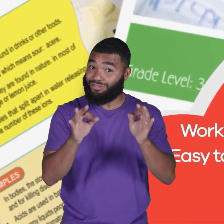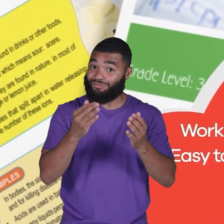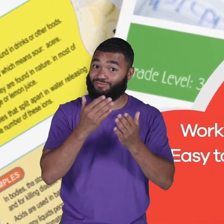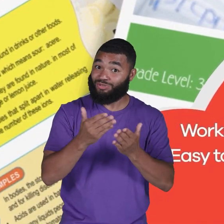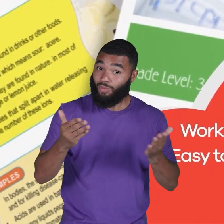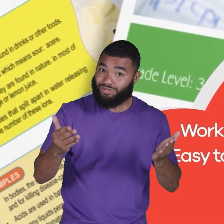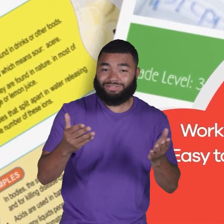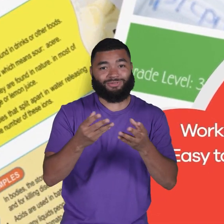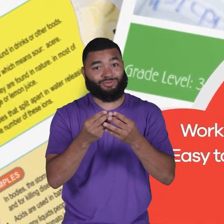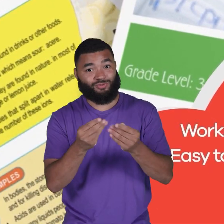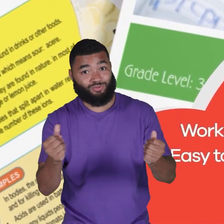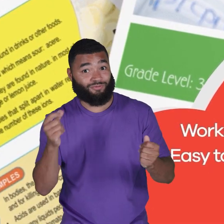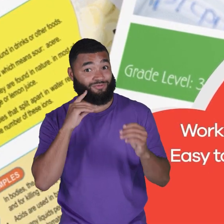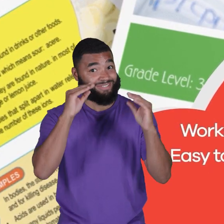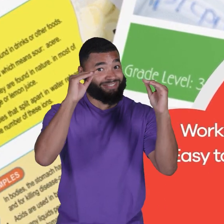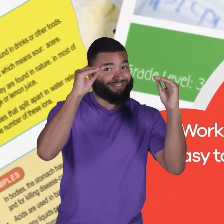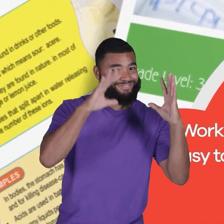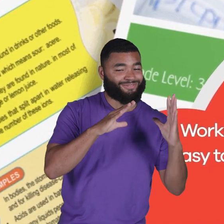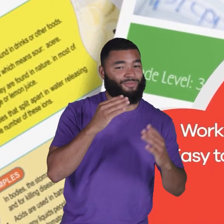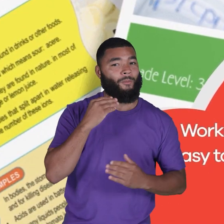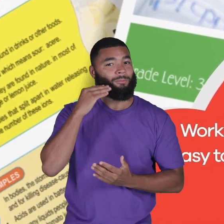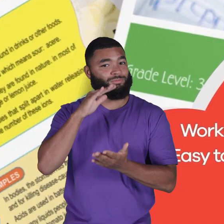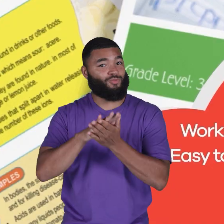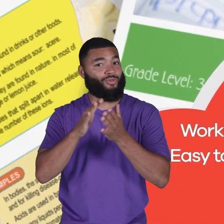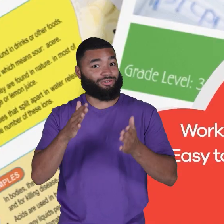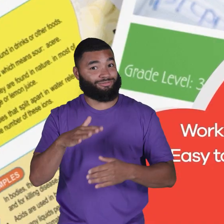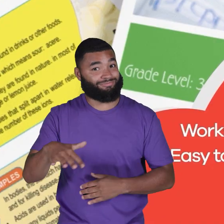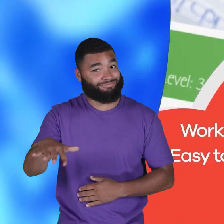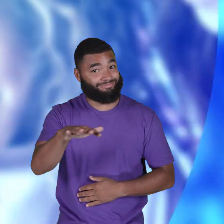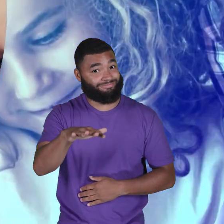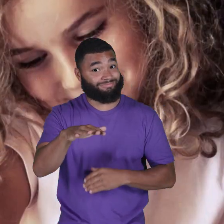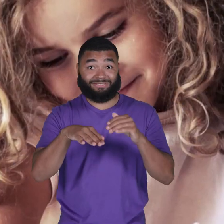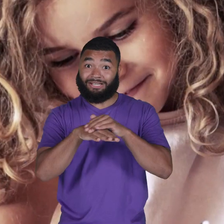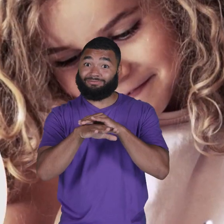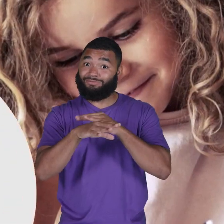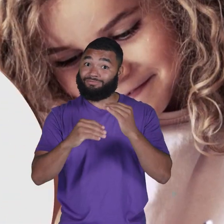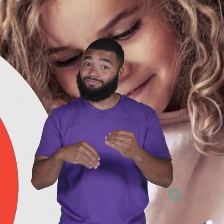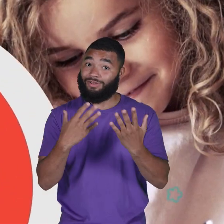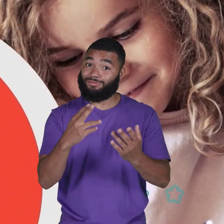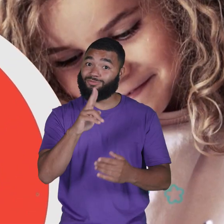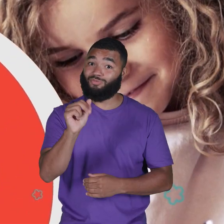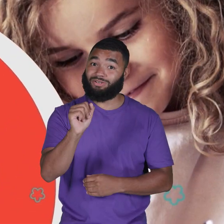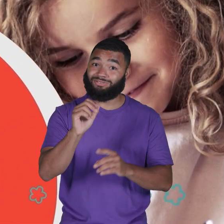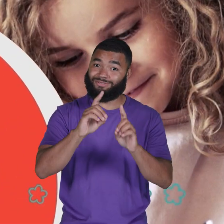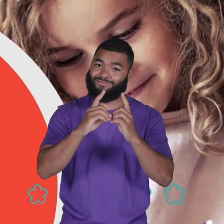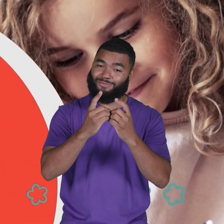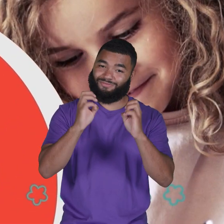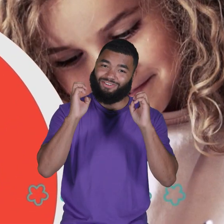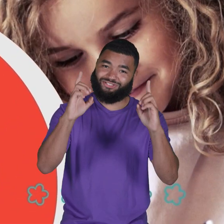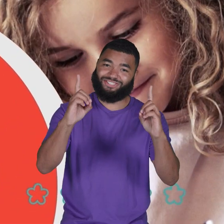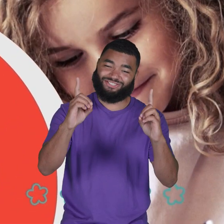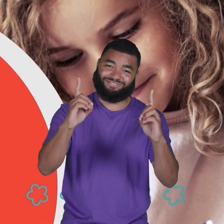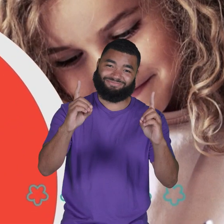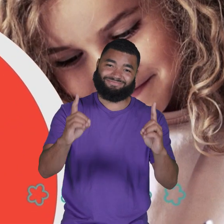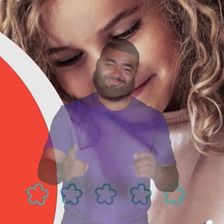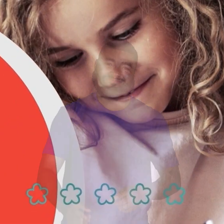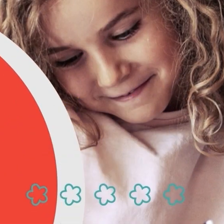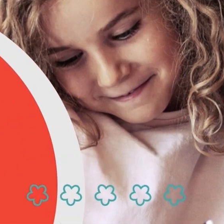solutions for teachers and homeschoolers. for more. Thank you.